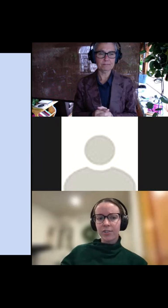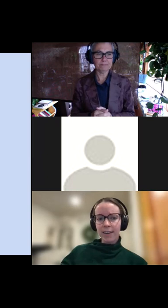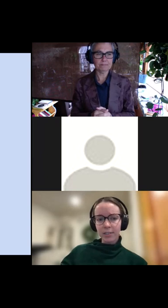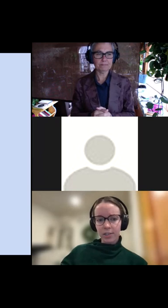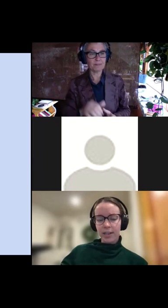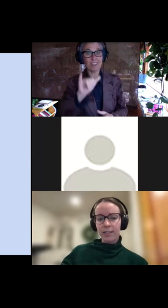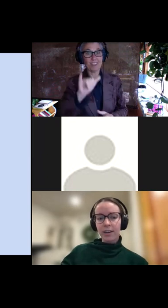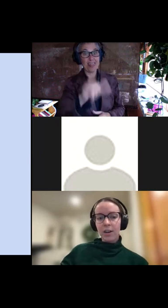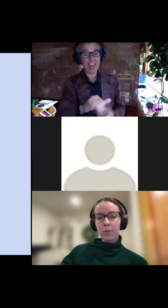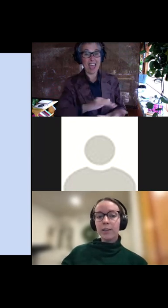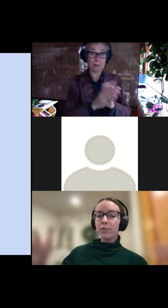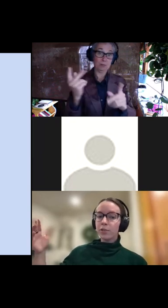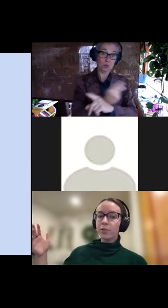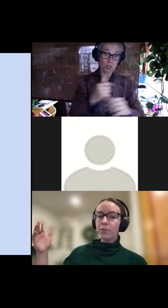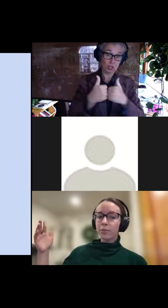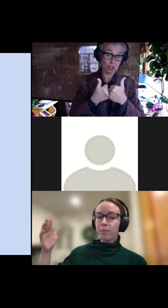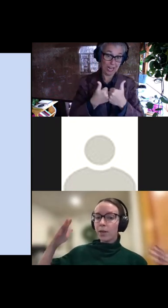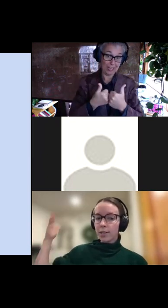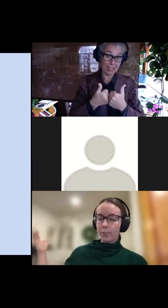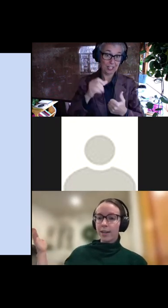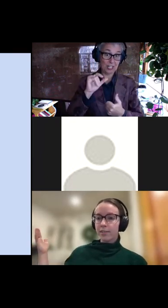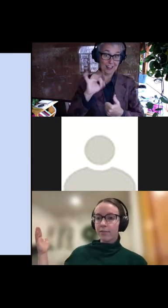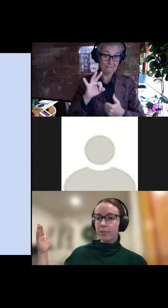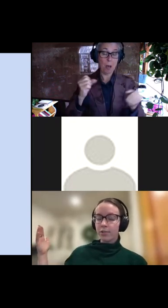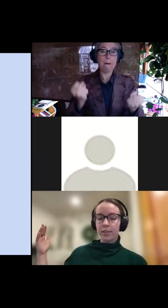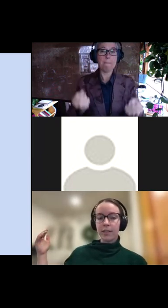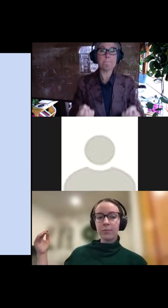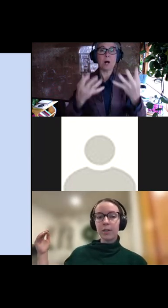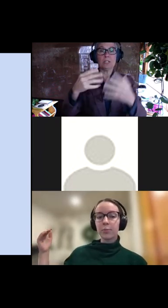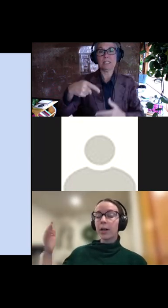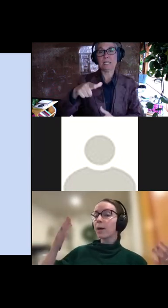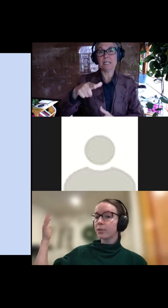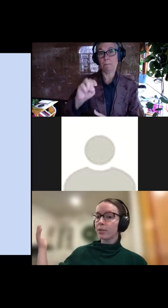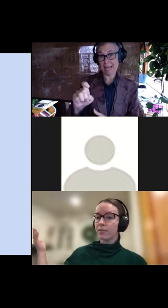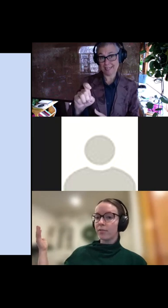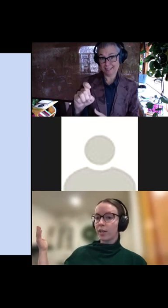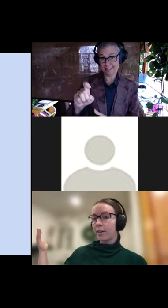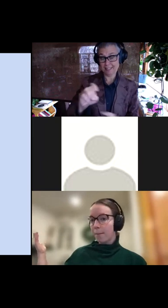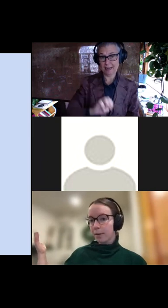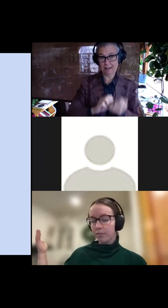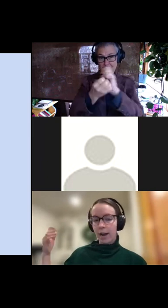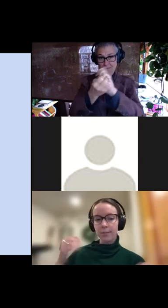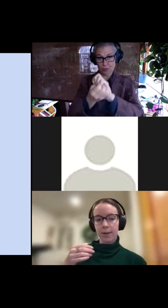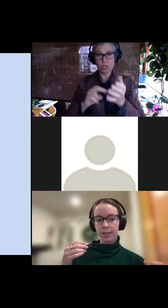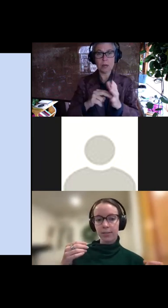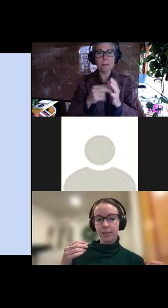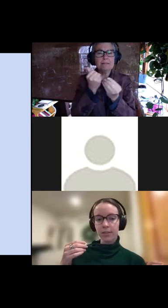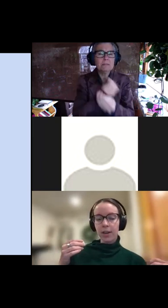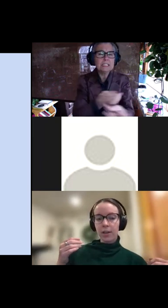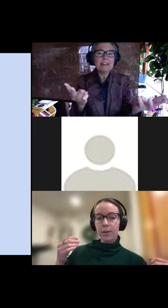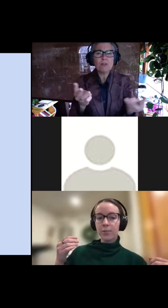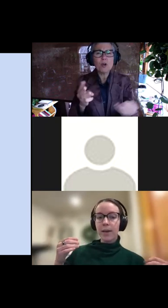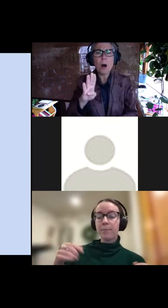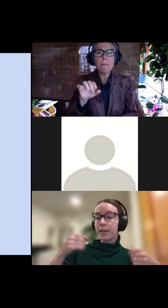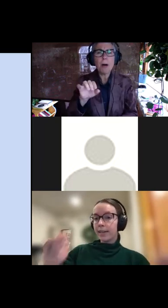challenging when you do multiplex evolution in which perhaps you're evolving a number of biomolecules,